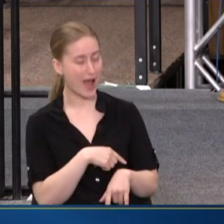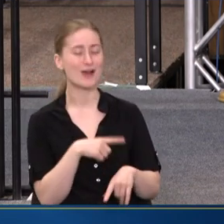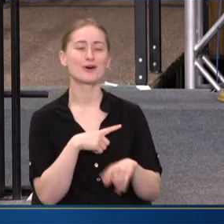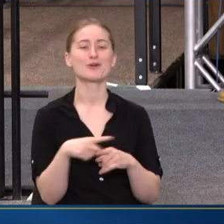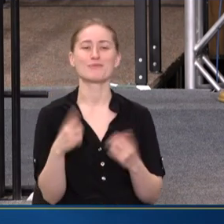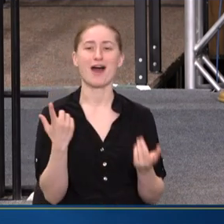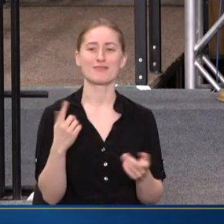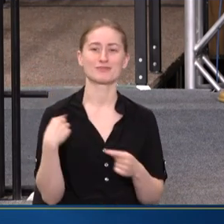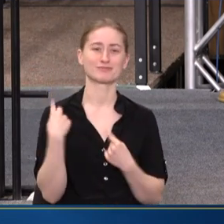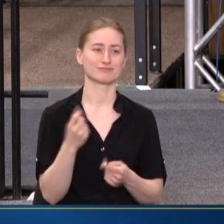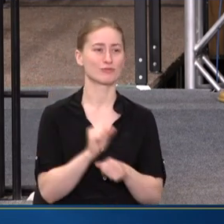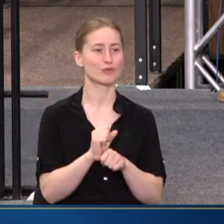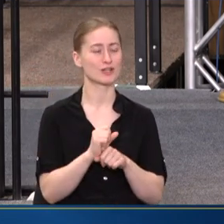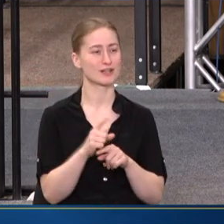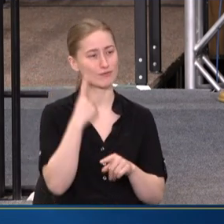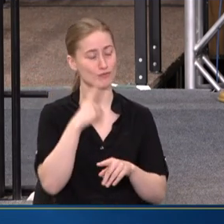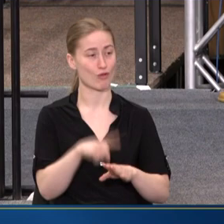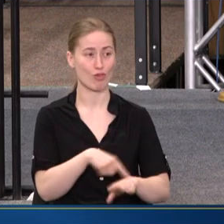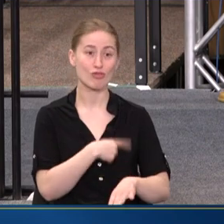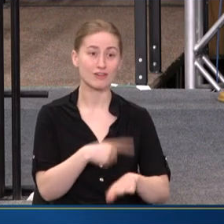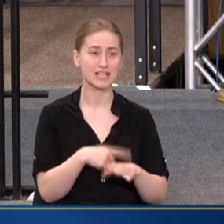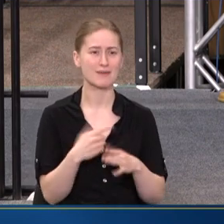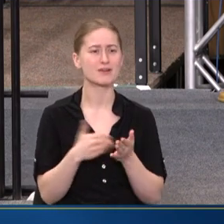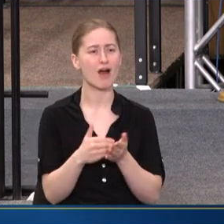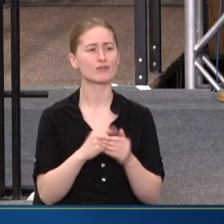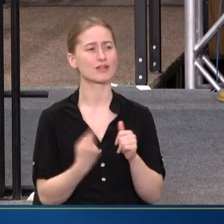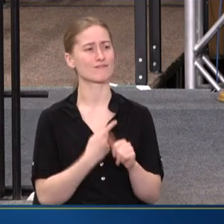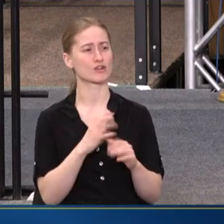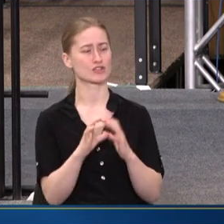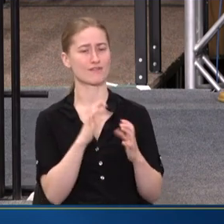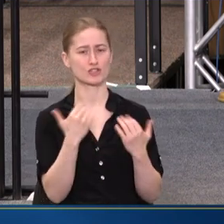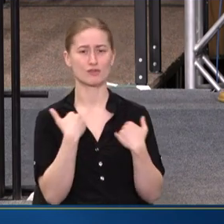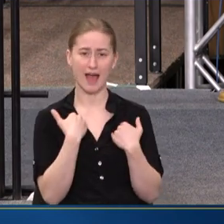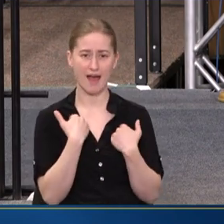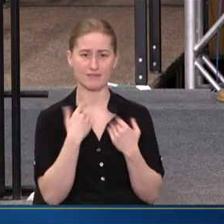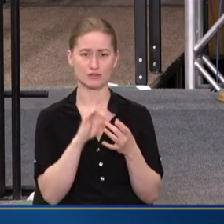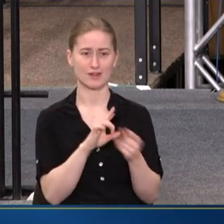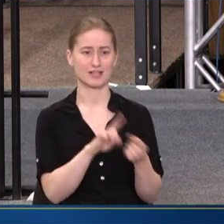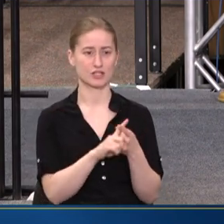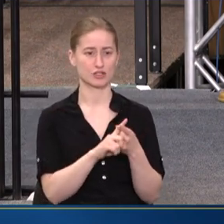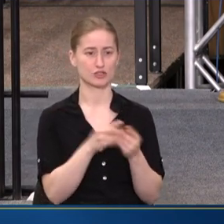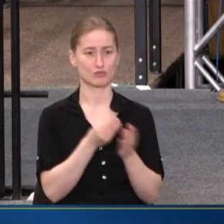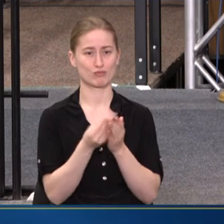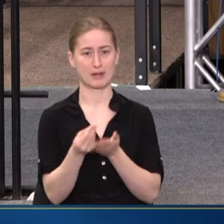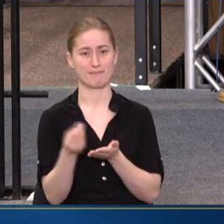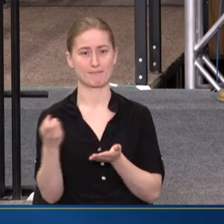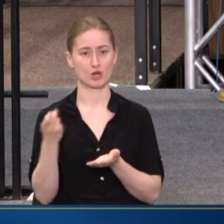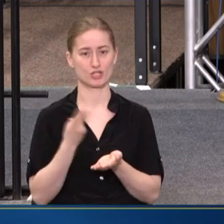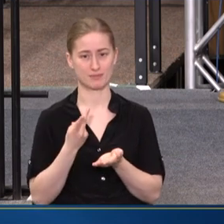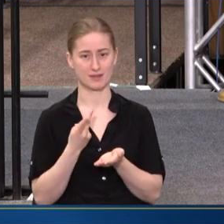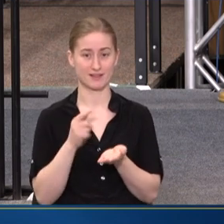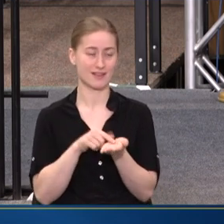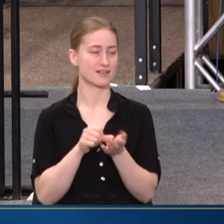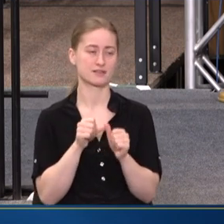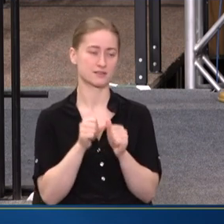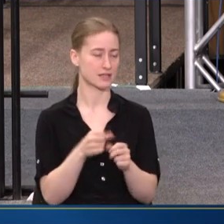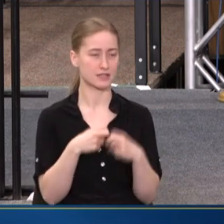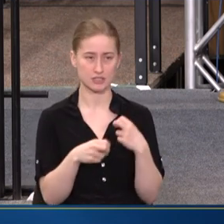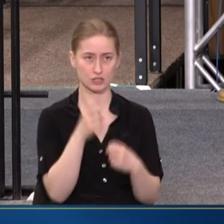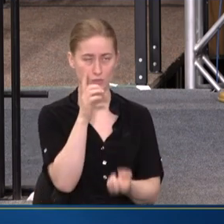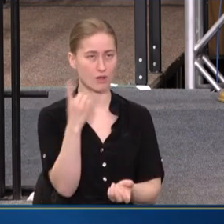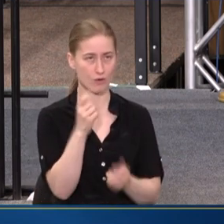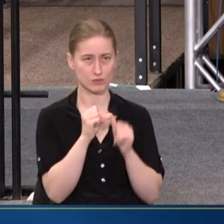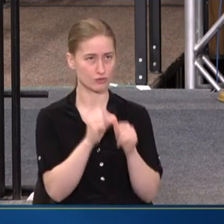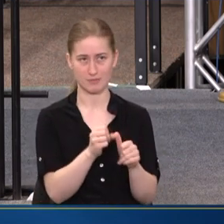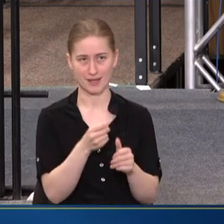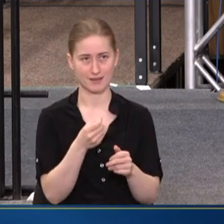AND, YOU KNOW, OFTEN THE FIRST CONVERSATION YOU HAVE WITH FOLKS IS ABOUT REIMBURSEMENT. AND REIMBURSEMENT REMAINS AN ISSUE AND WILL CONTINUE TO REMAIN